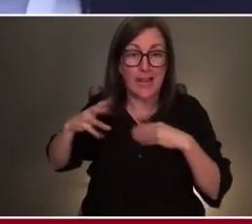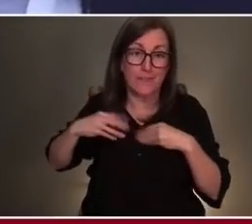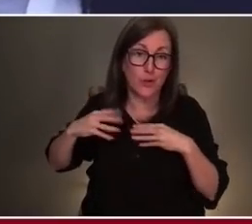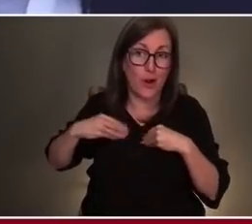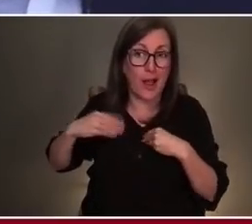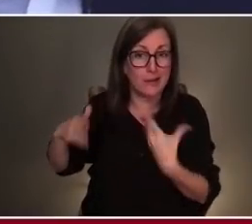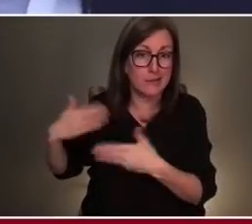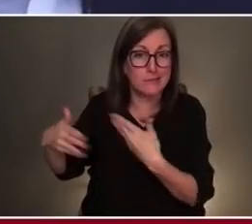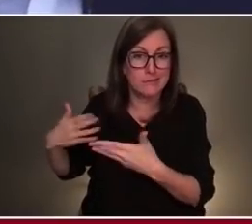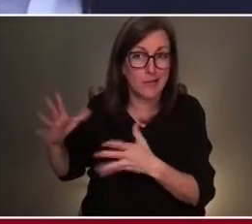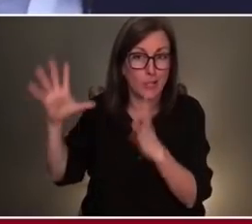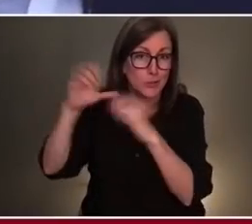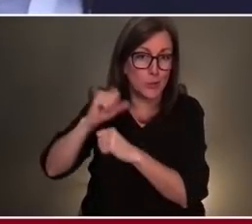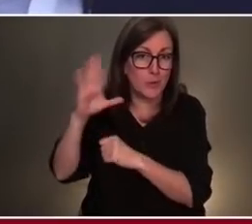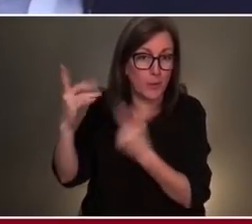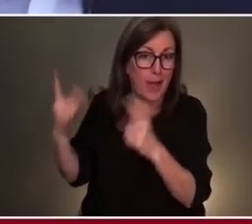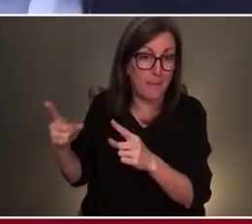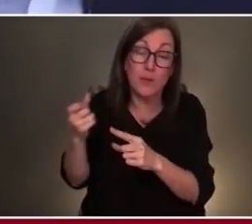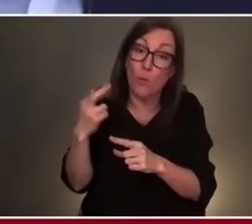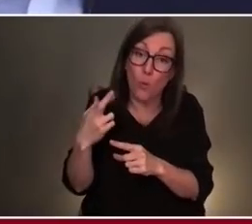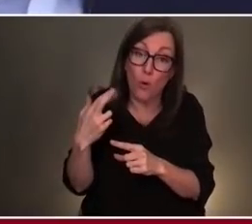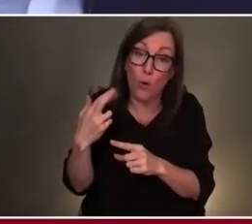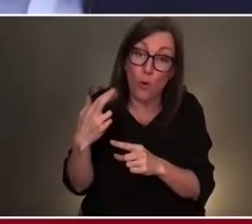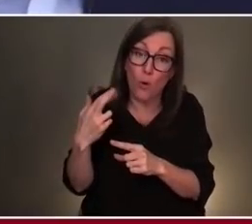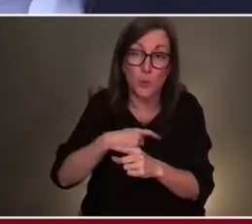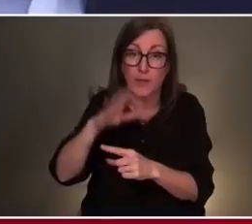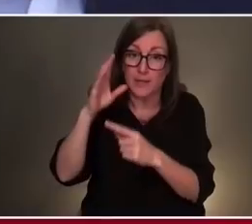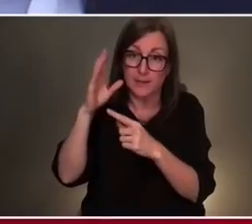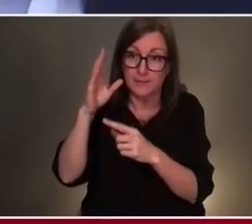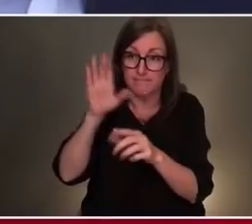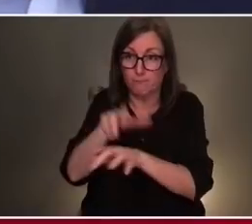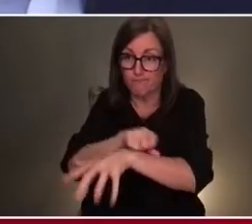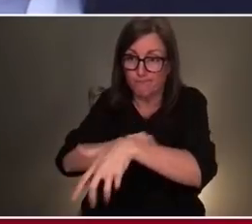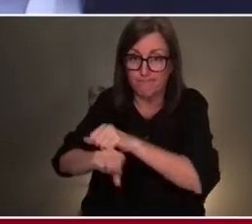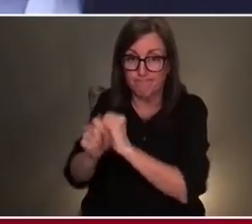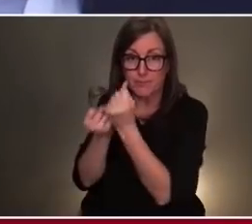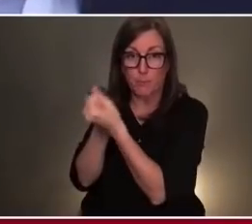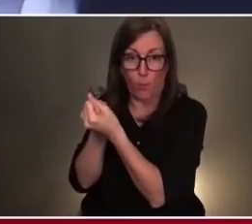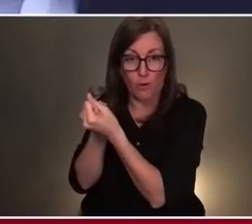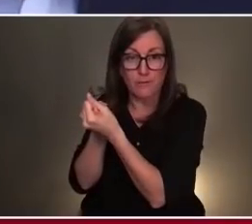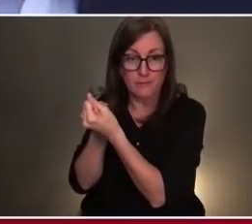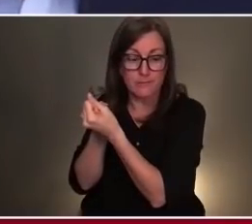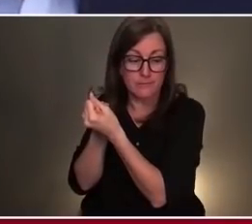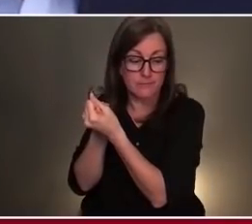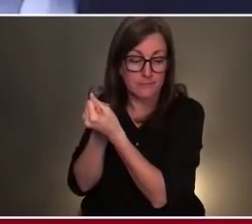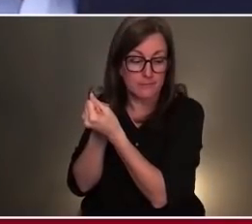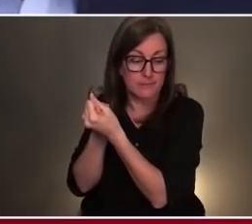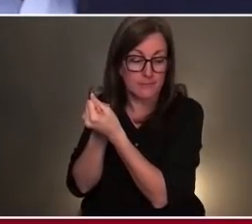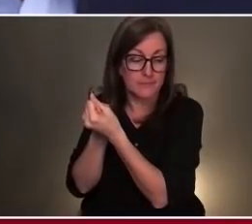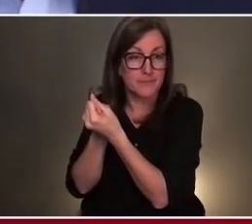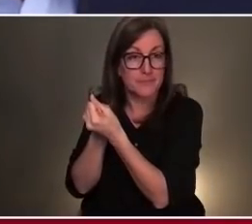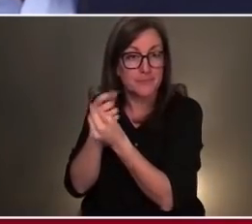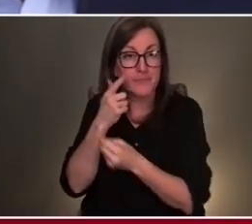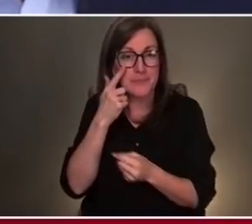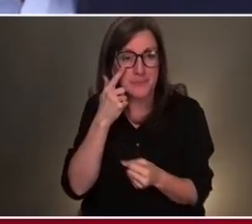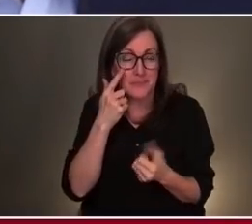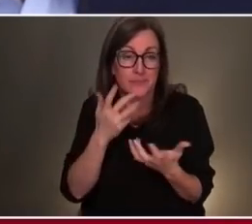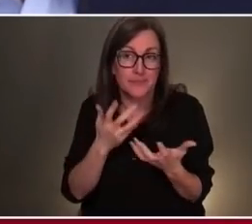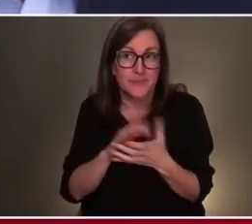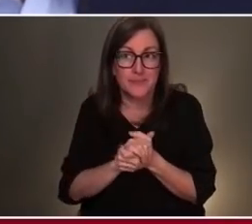or whether it's something we're going to support. I think that's an individual decision. There's lots of places worthy of support, but I can't think of